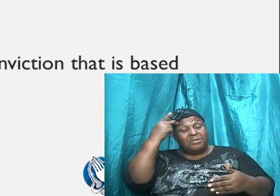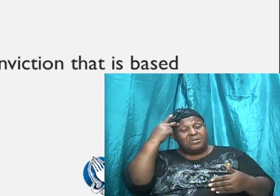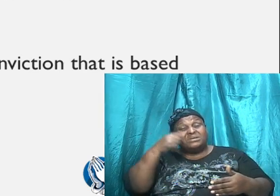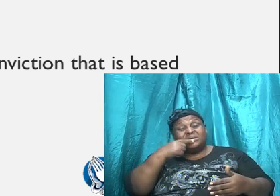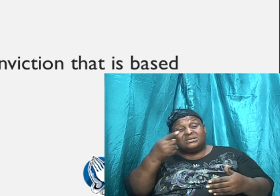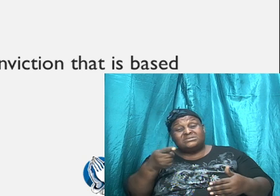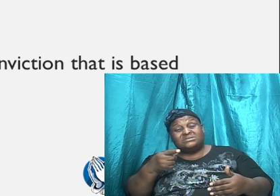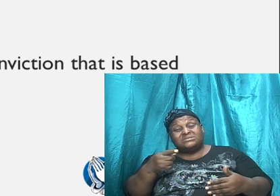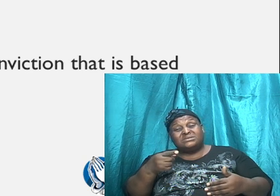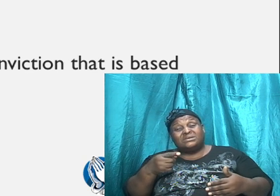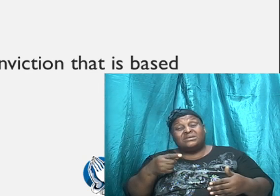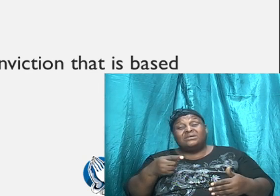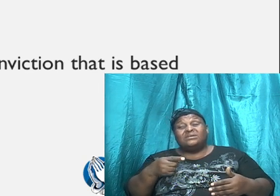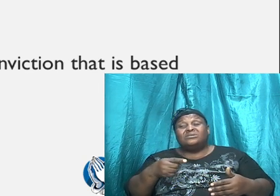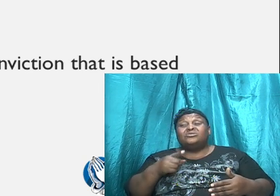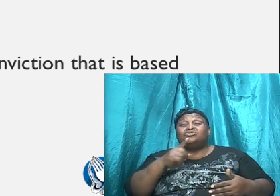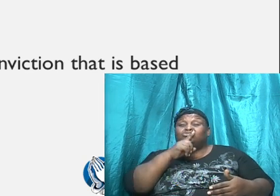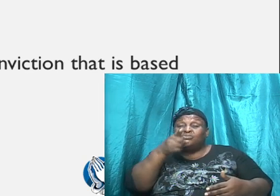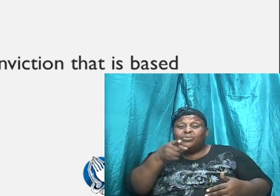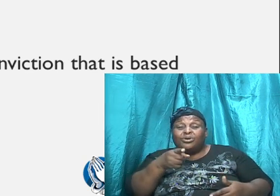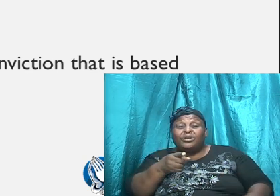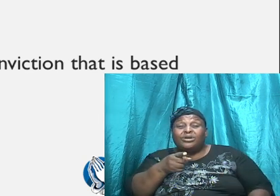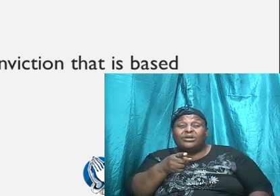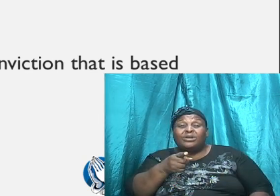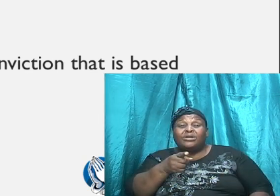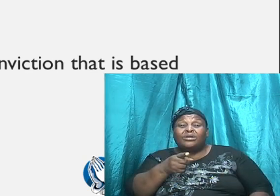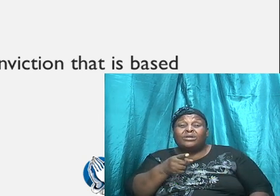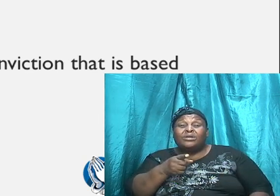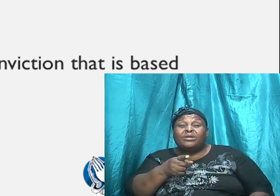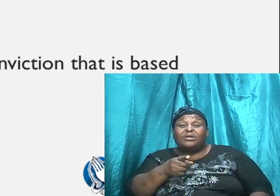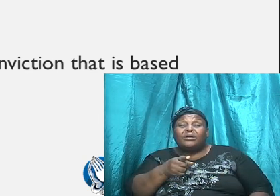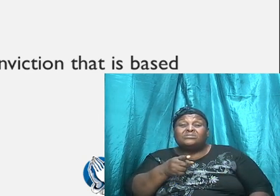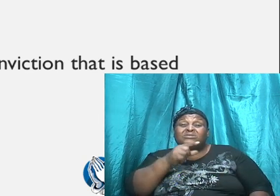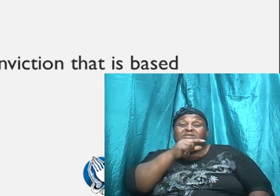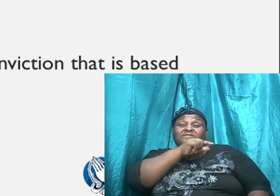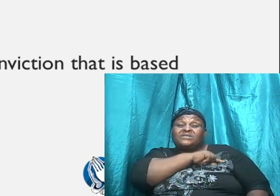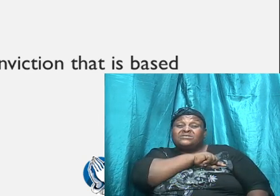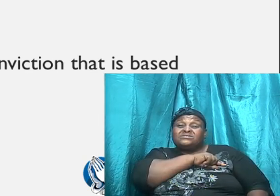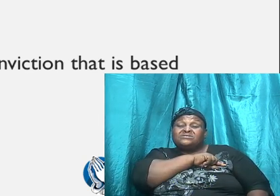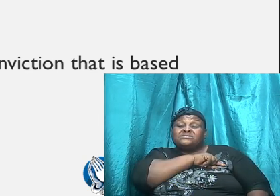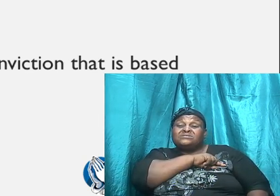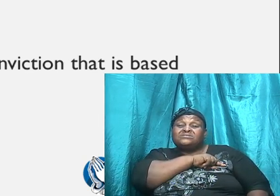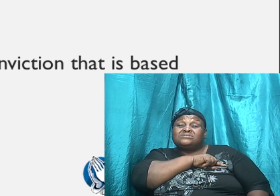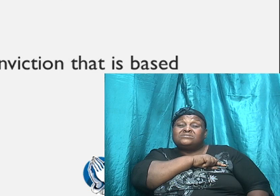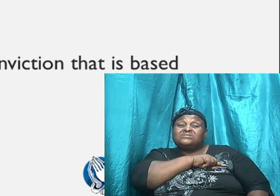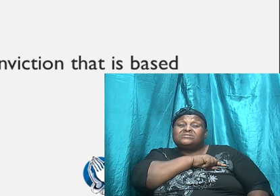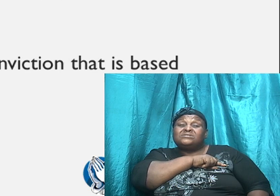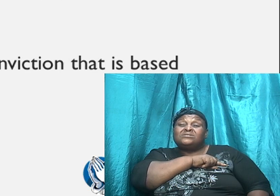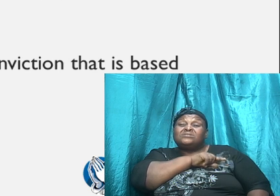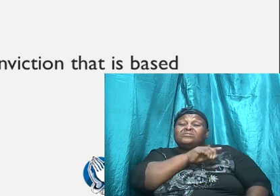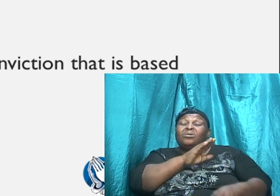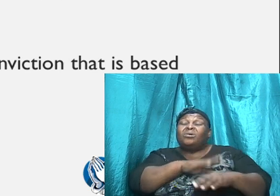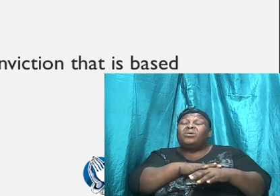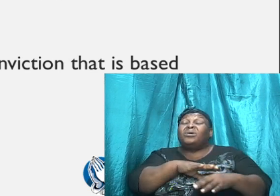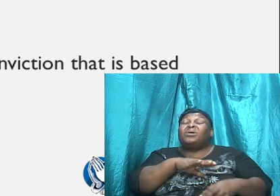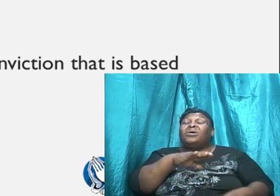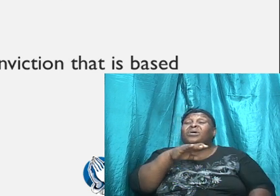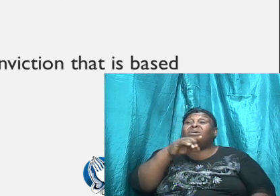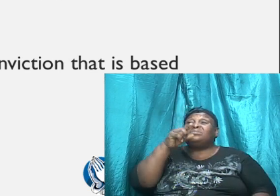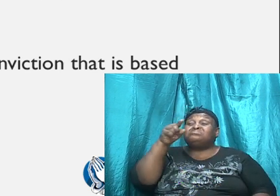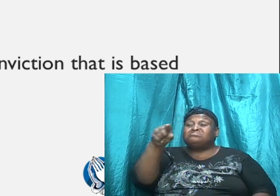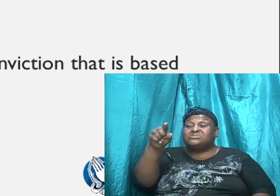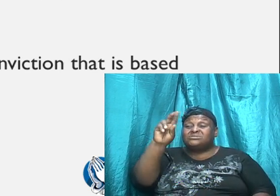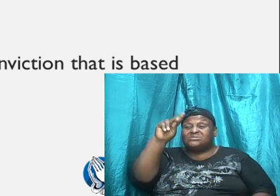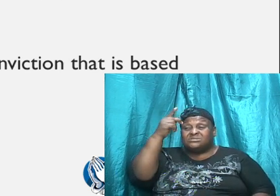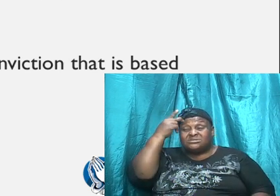he is convinced, he is convicted, based on his knowledge